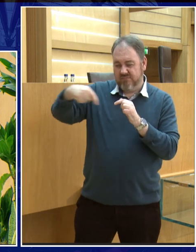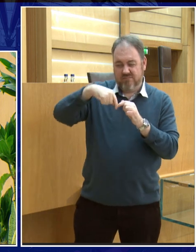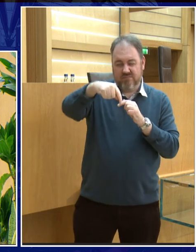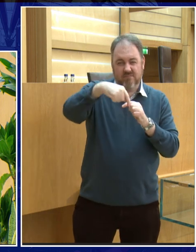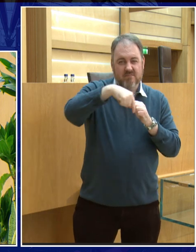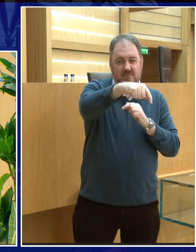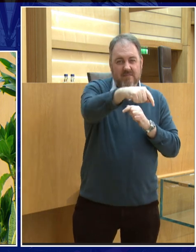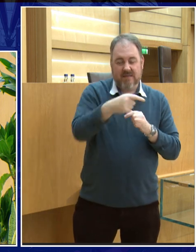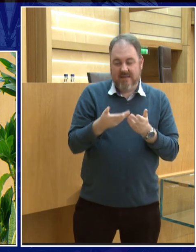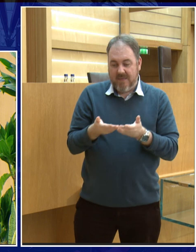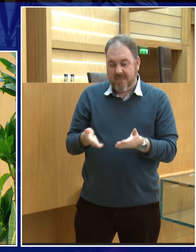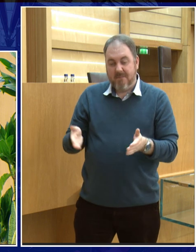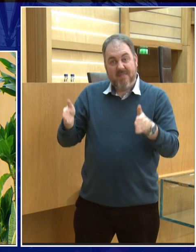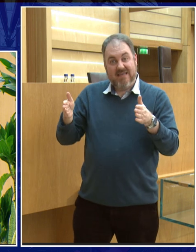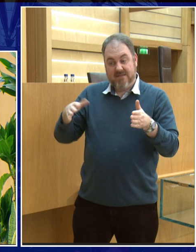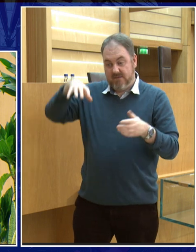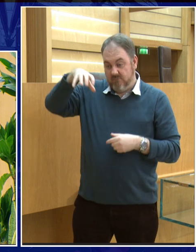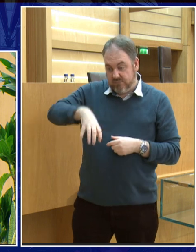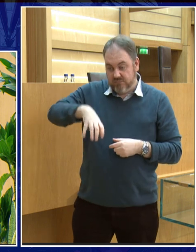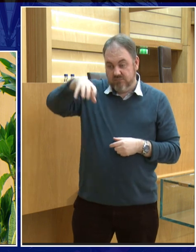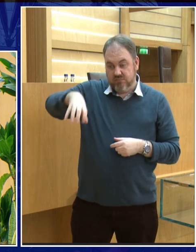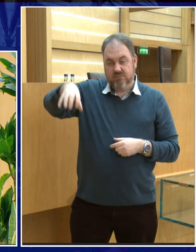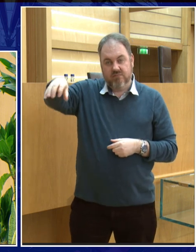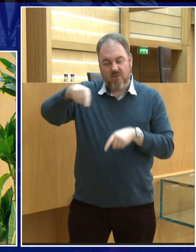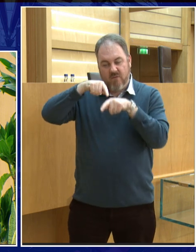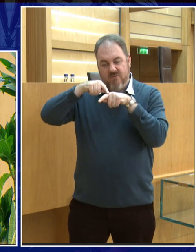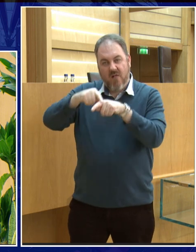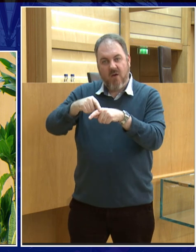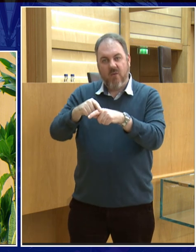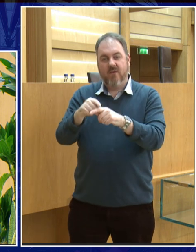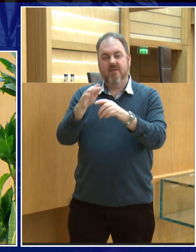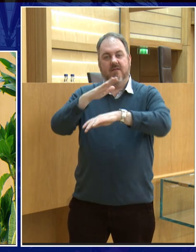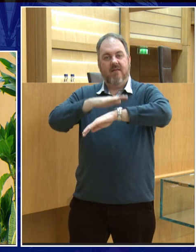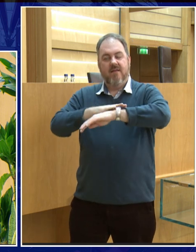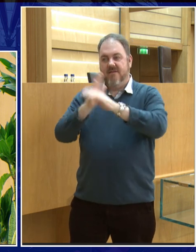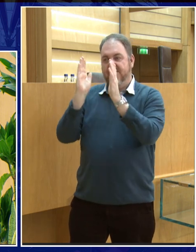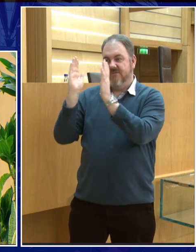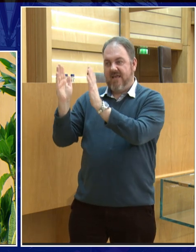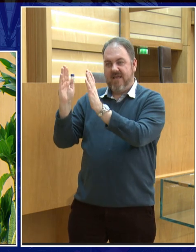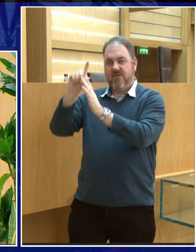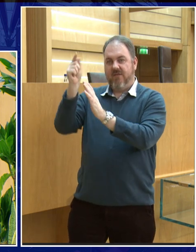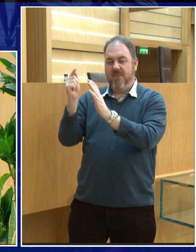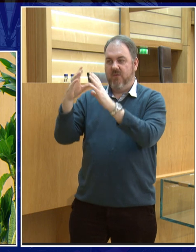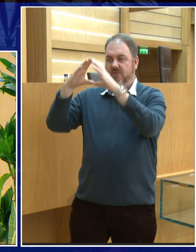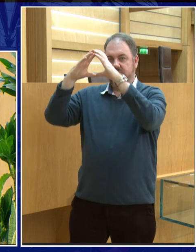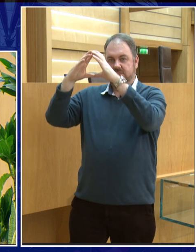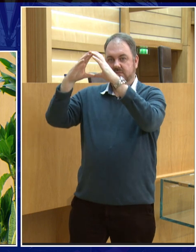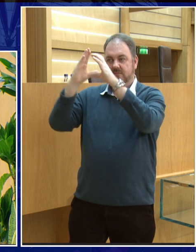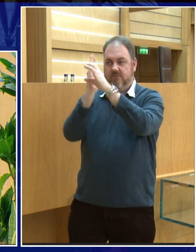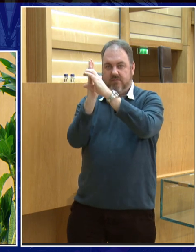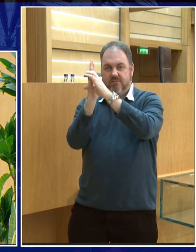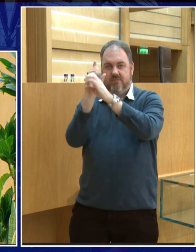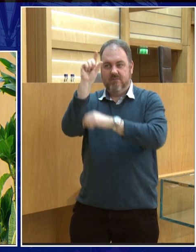pits is one of the phases of the moon. Now, when people worked out when these pits were actually dug, they were dug 8